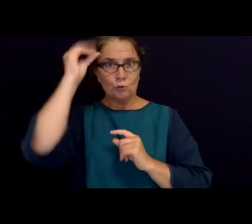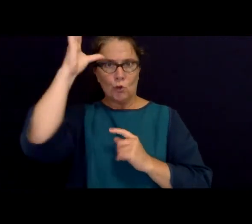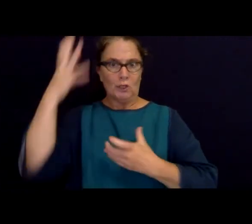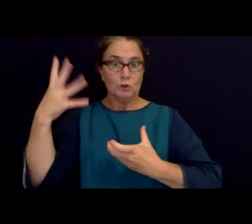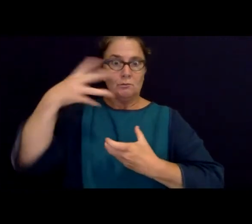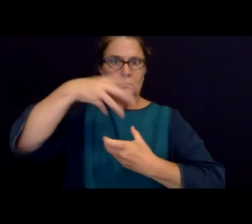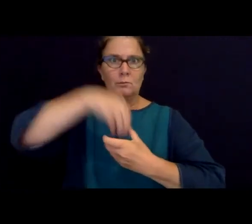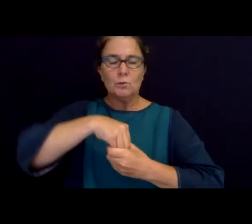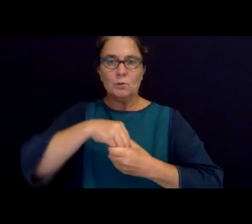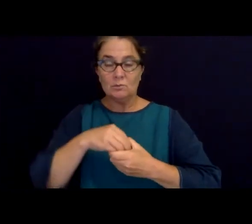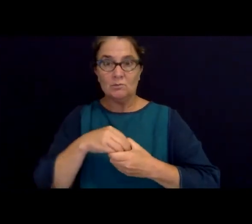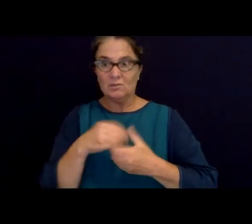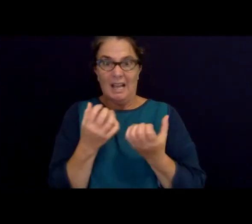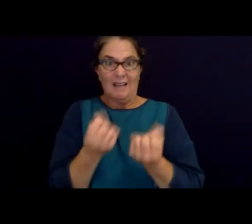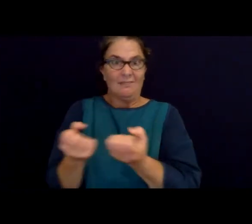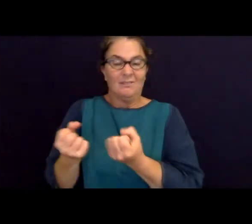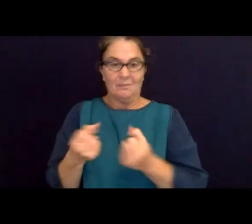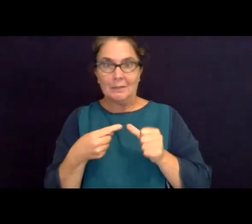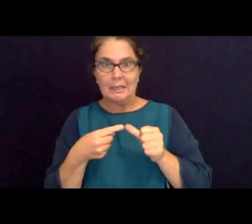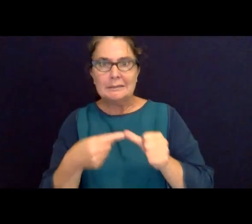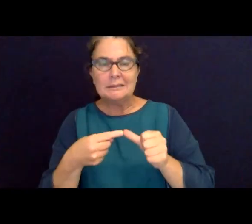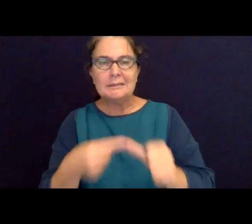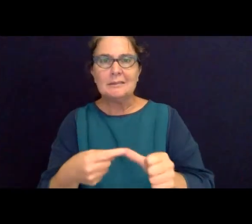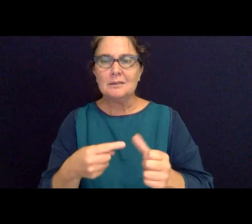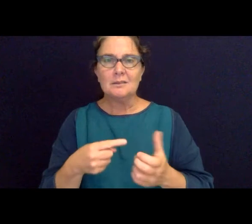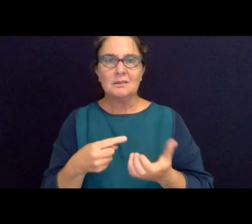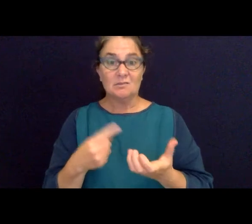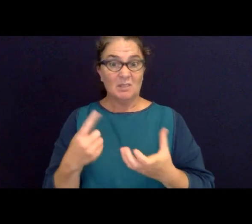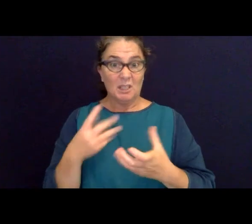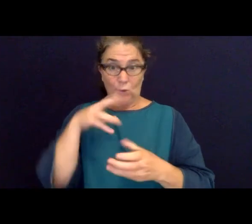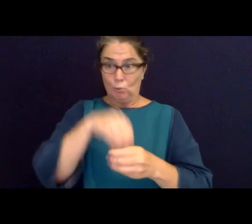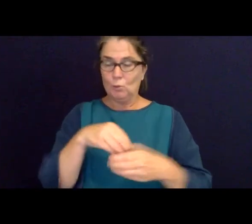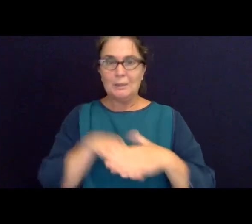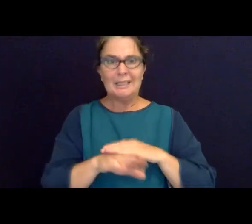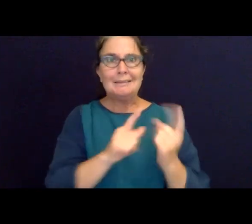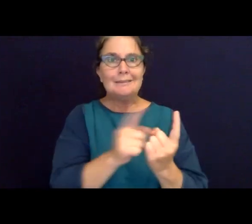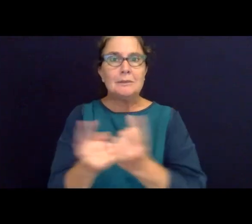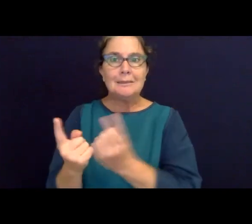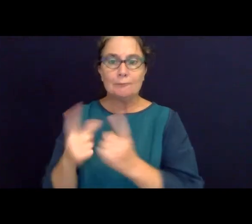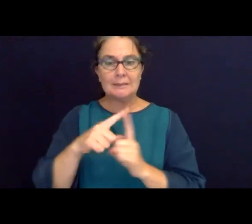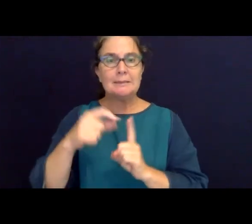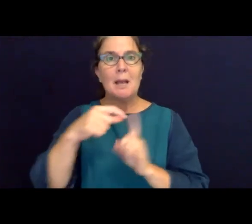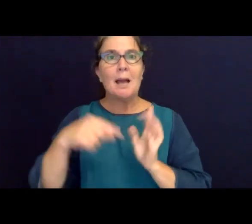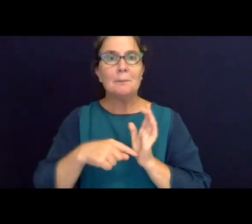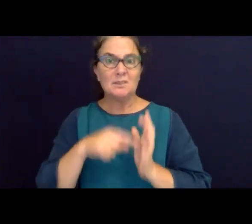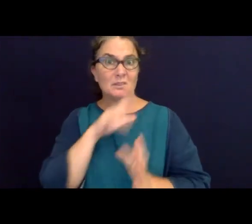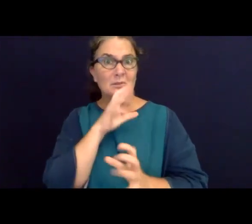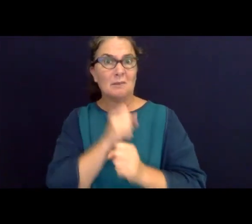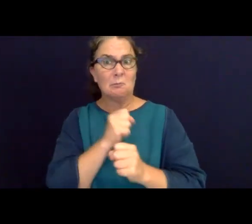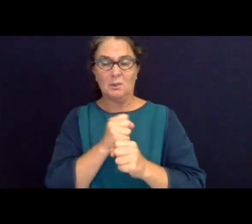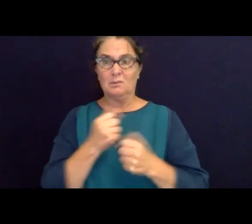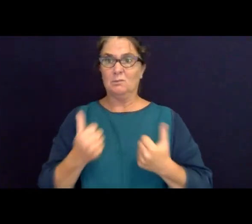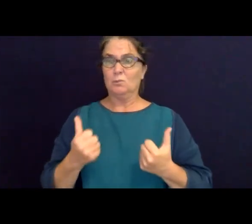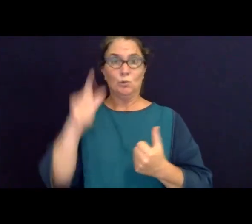embedded in different government departments today and and how it's helping to